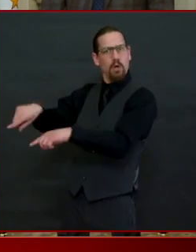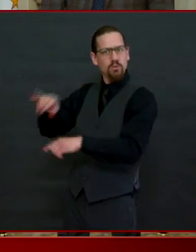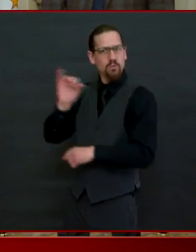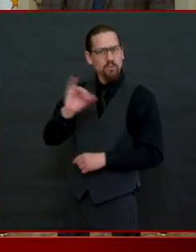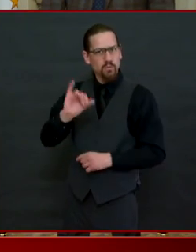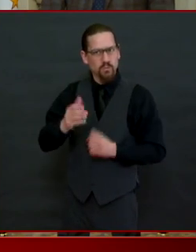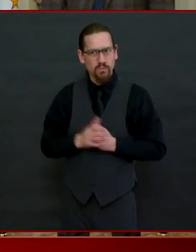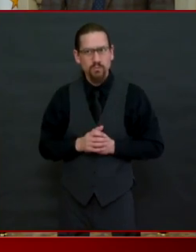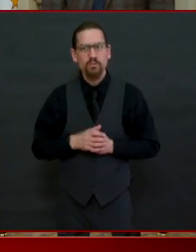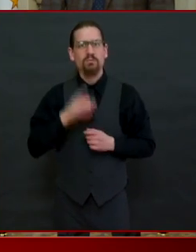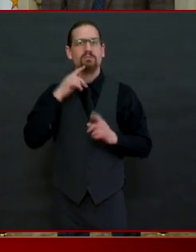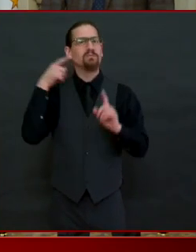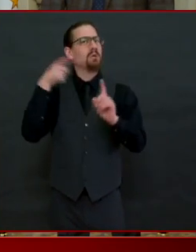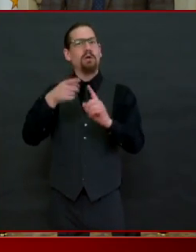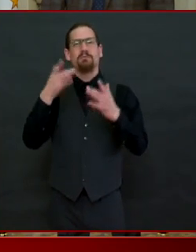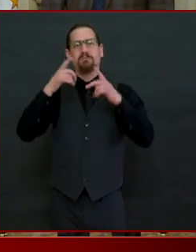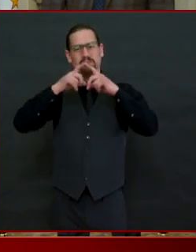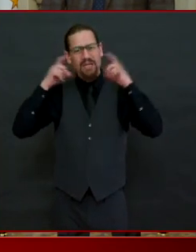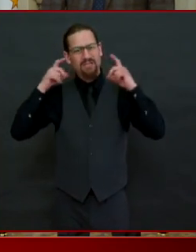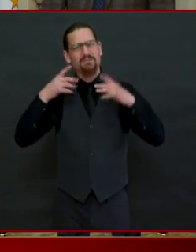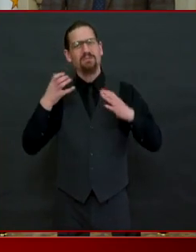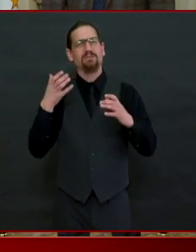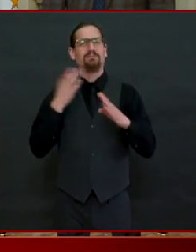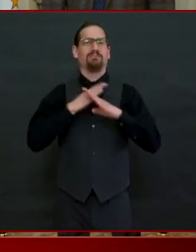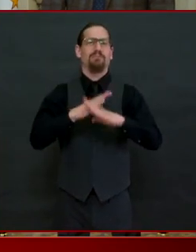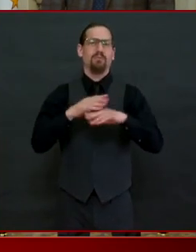and let's keep rhode islanders safe and healthy